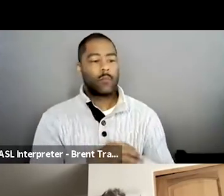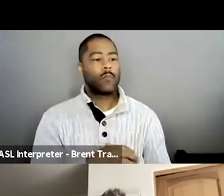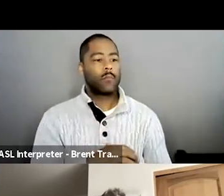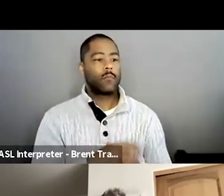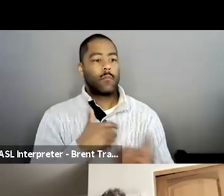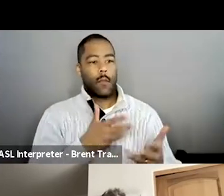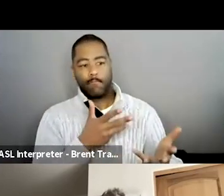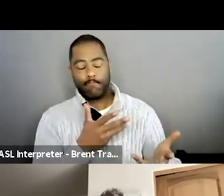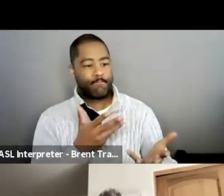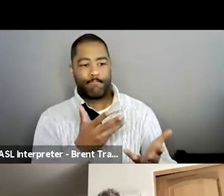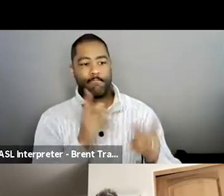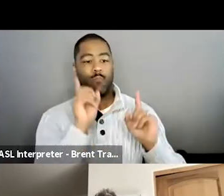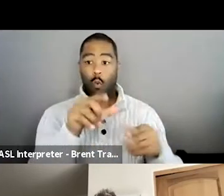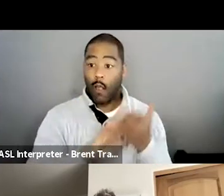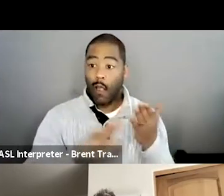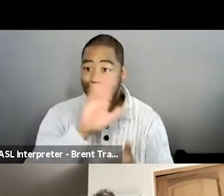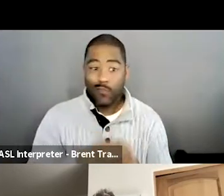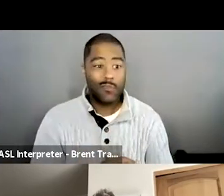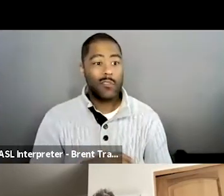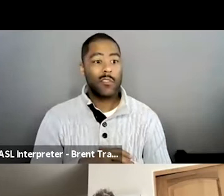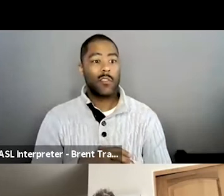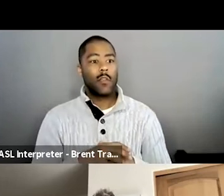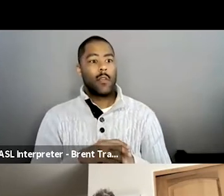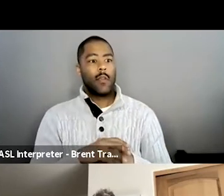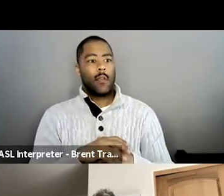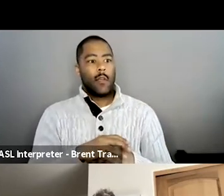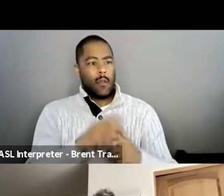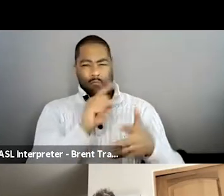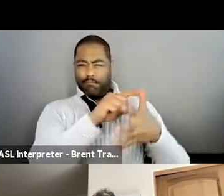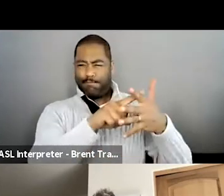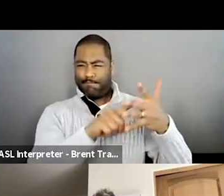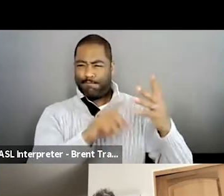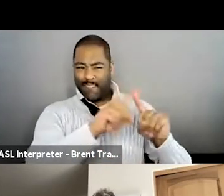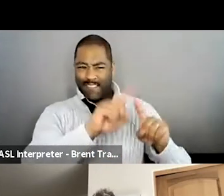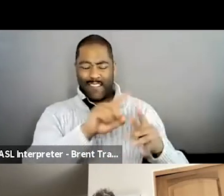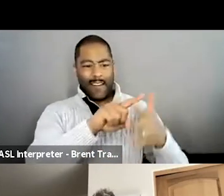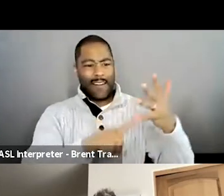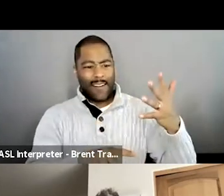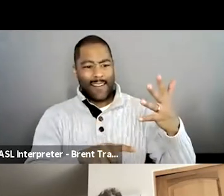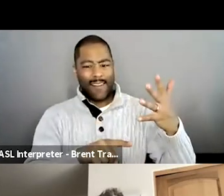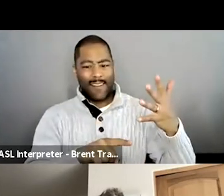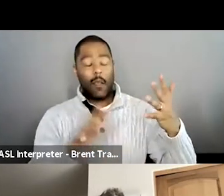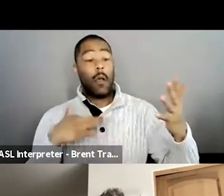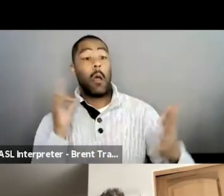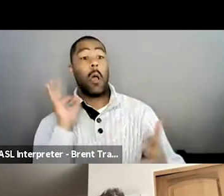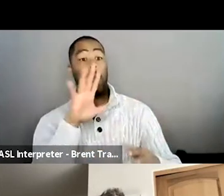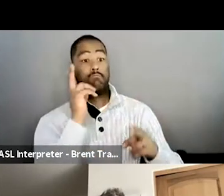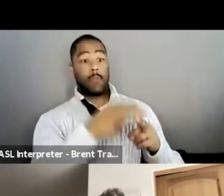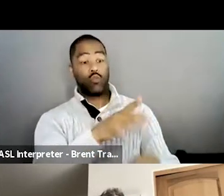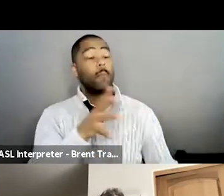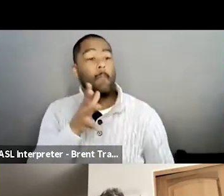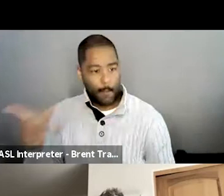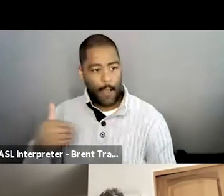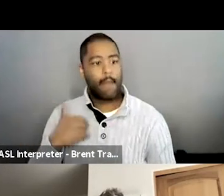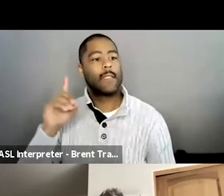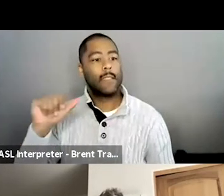college and speaking with my professors, it was just not something that I felt was worthwhile to bring up essentially. And I